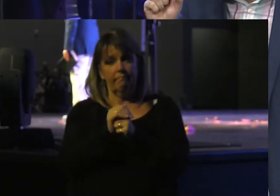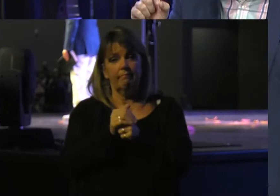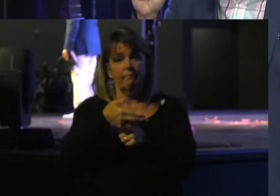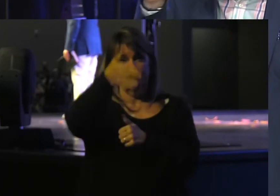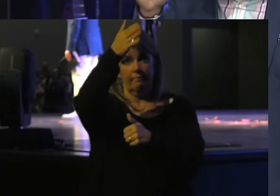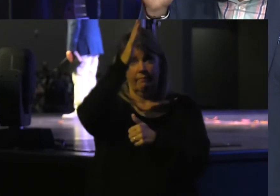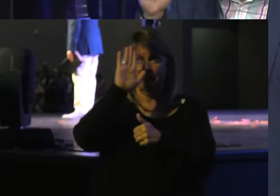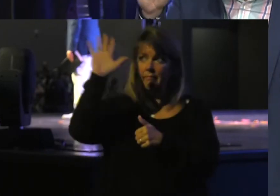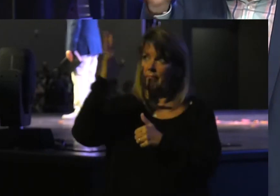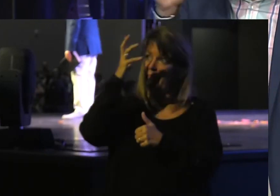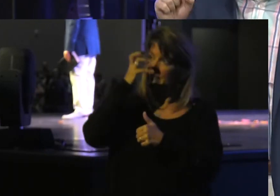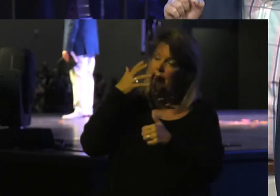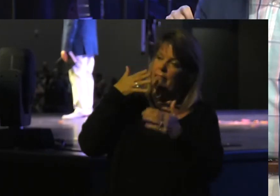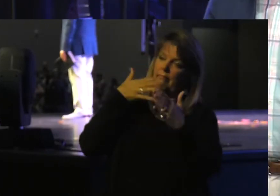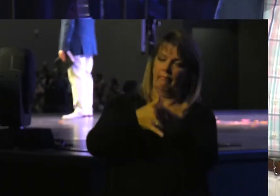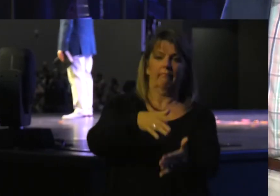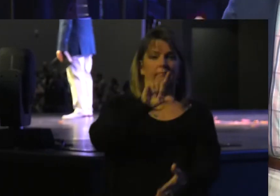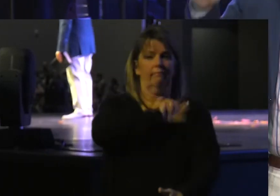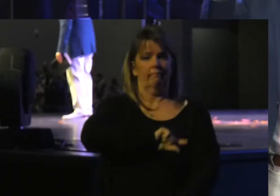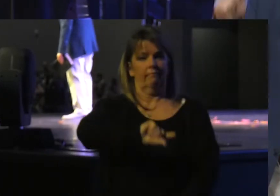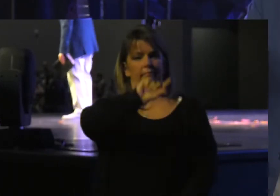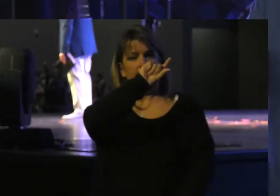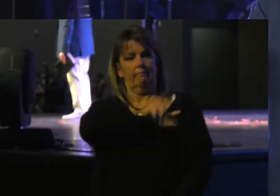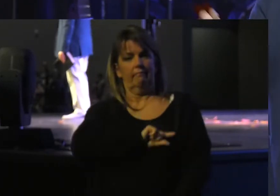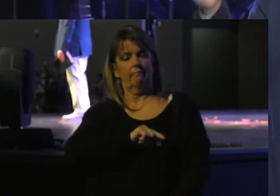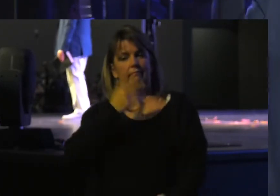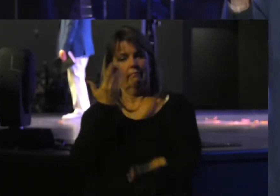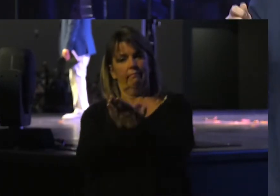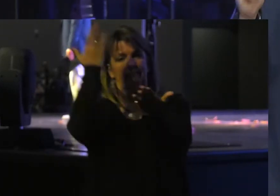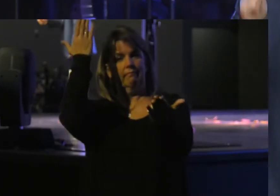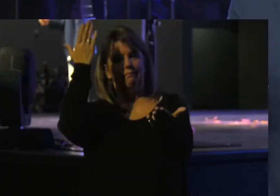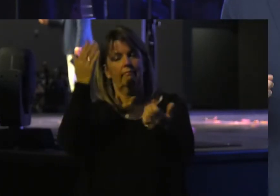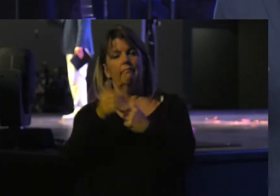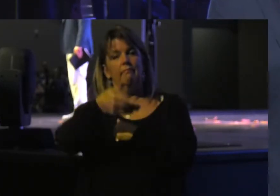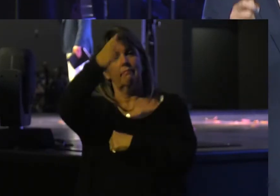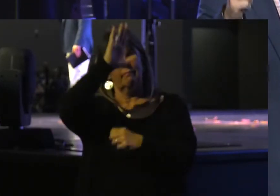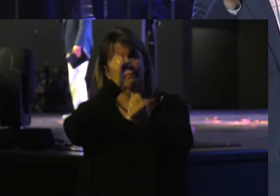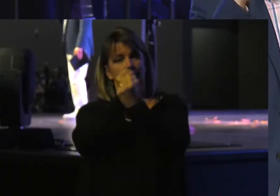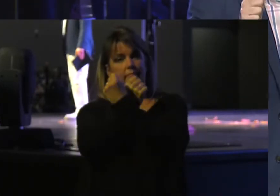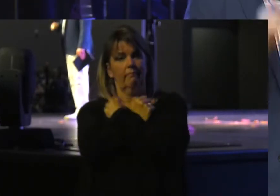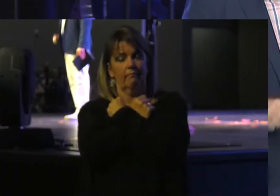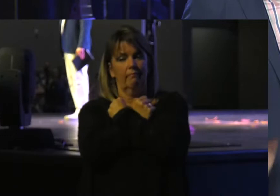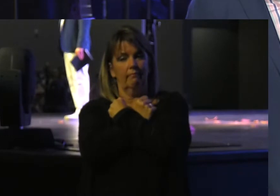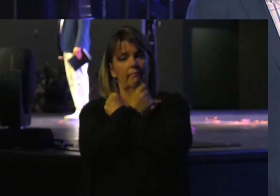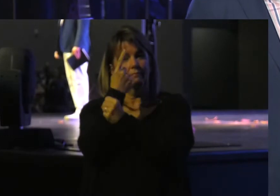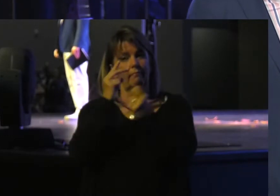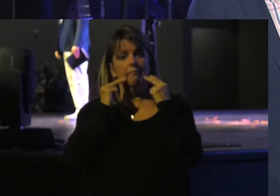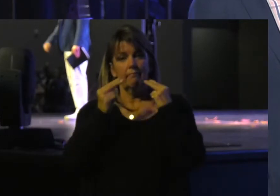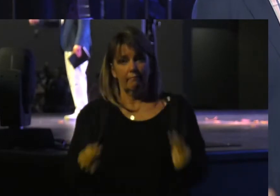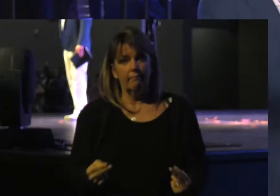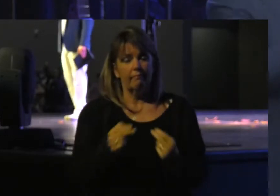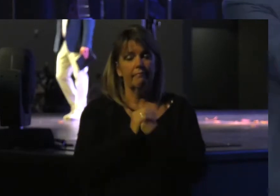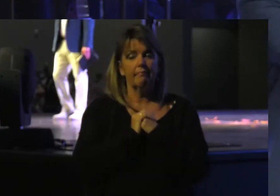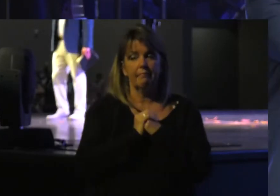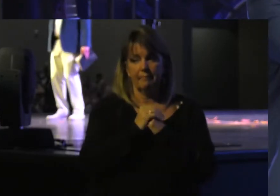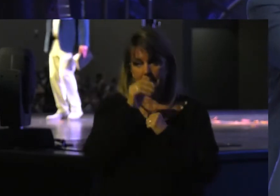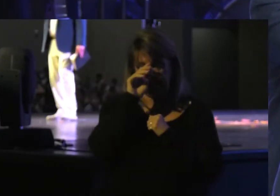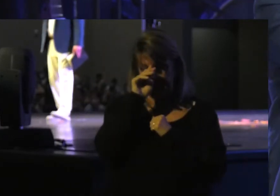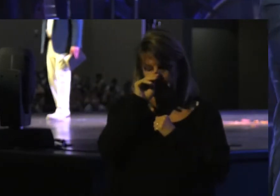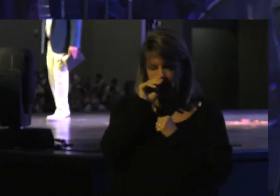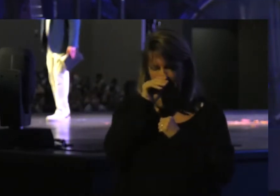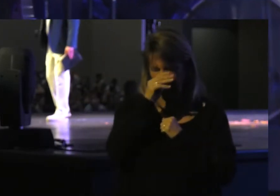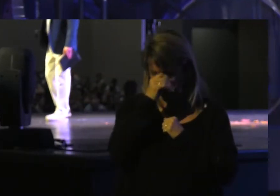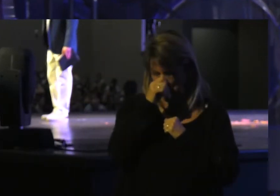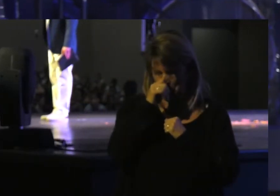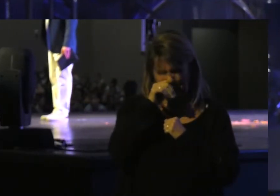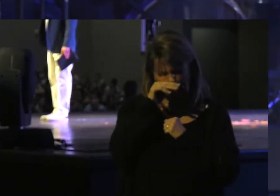Of God Against the guilty Proves the love Of God For the innocent And I would also Say a